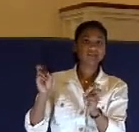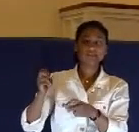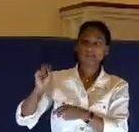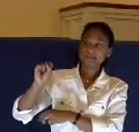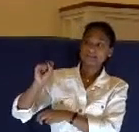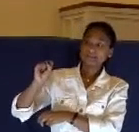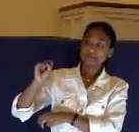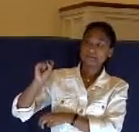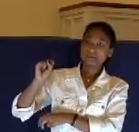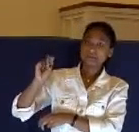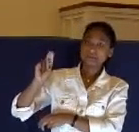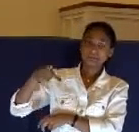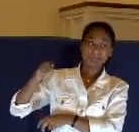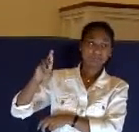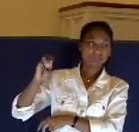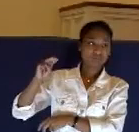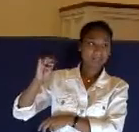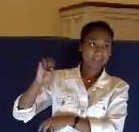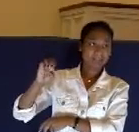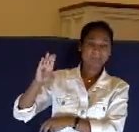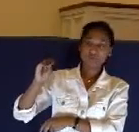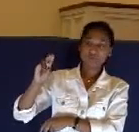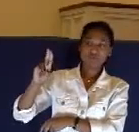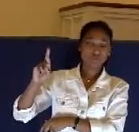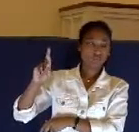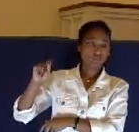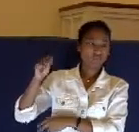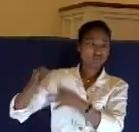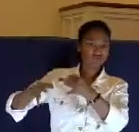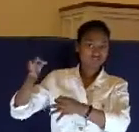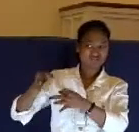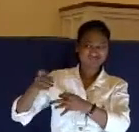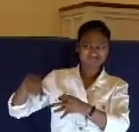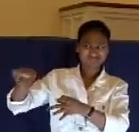they begin to spit on him.